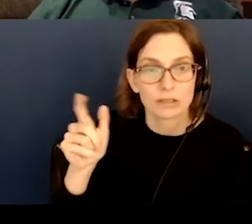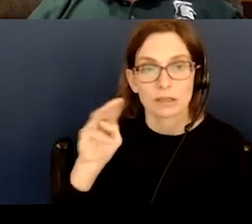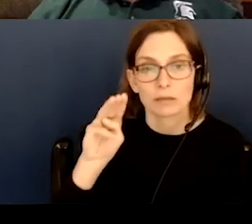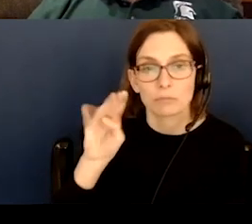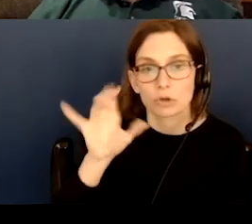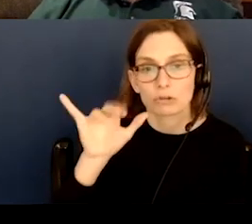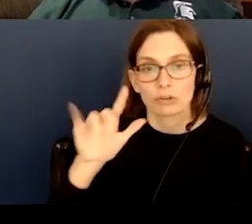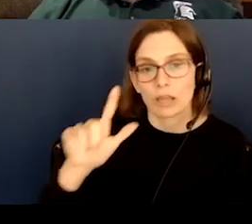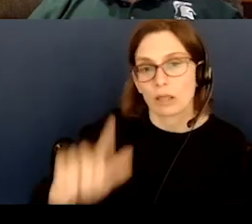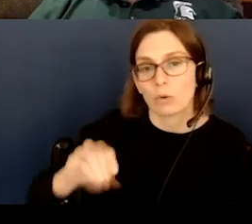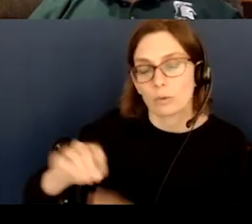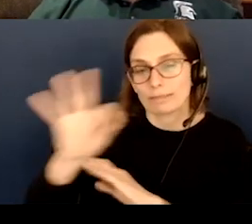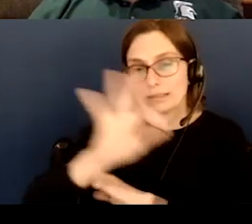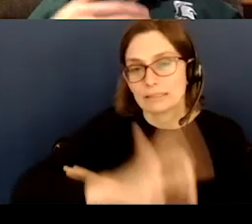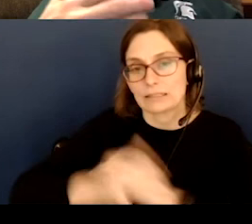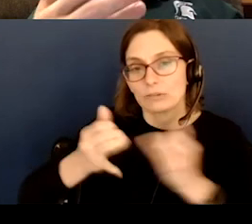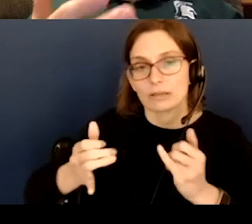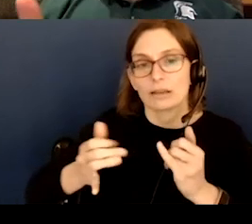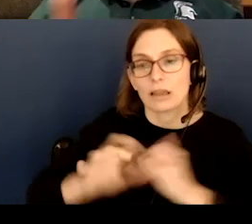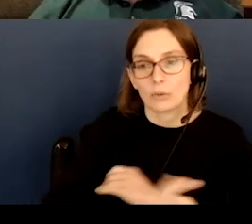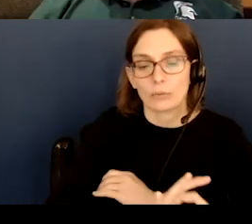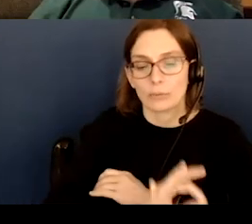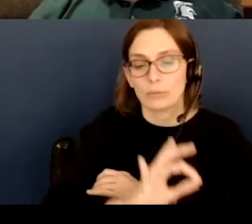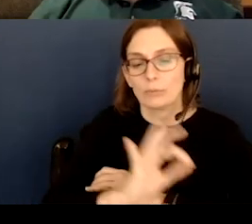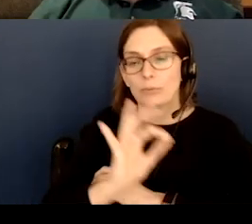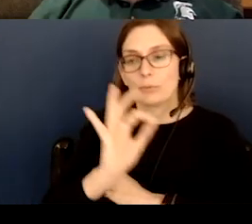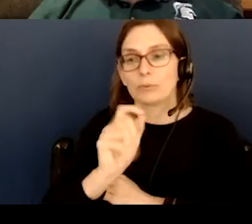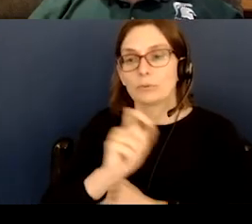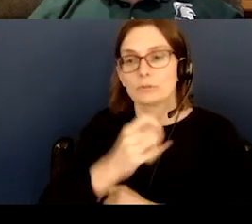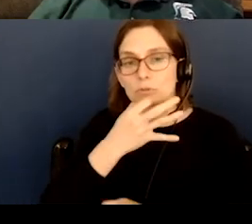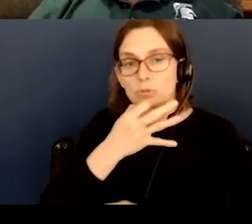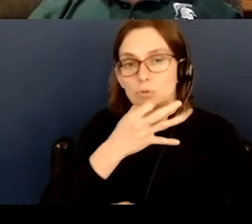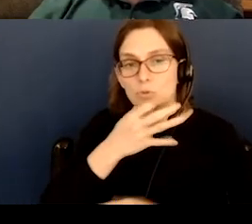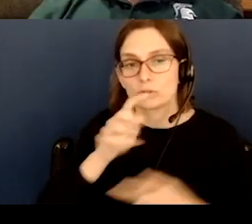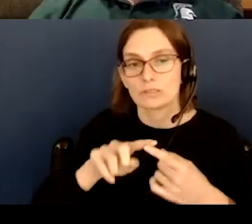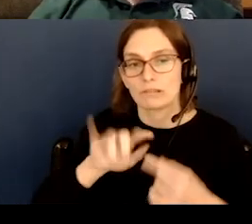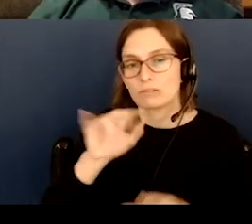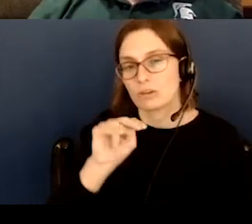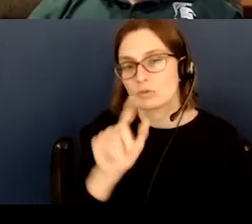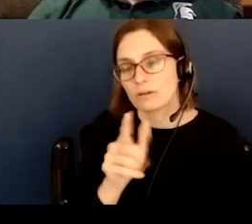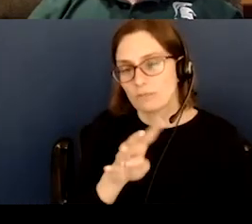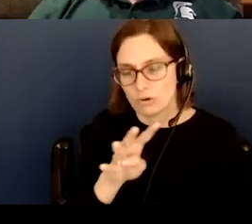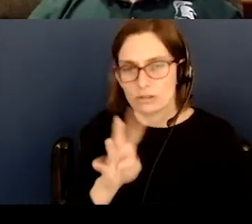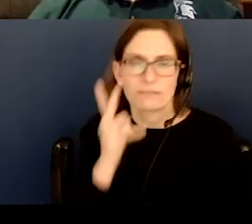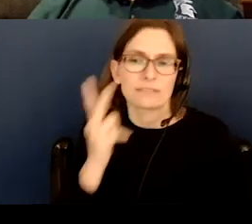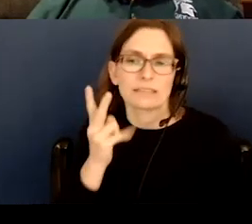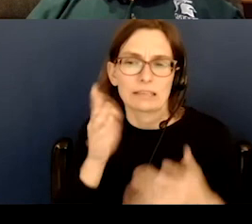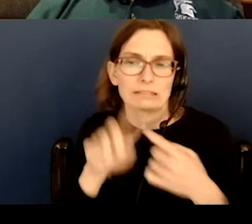is low in the sunset right now, but it will be climbing until it gets to the 24th, so it should be visible until the end of the month.